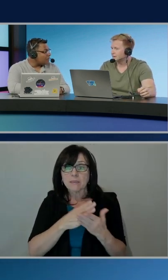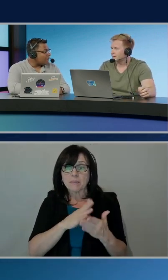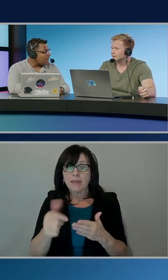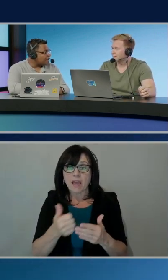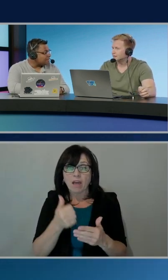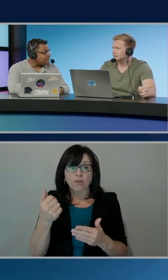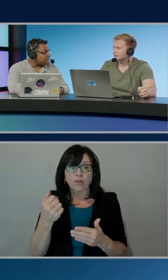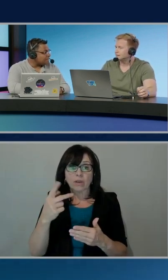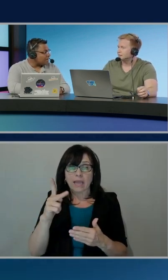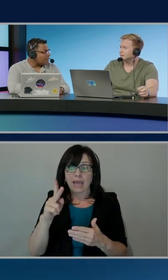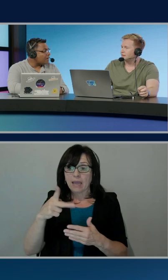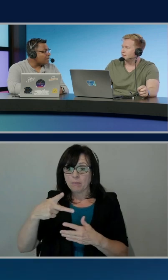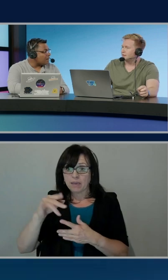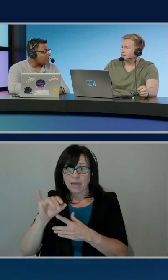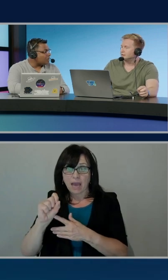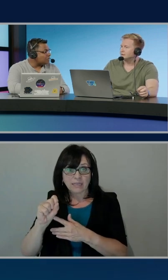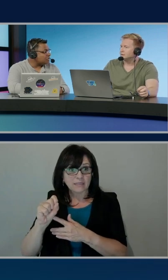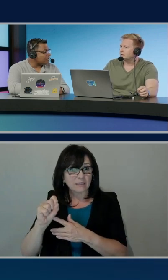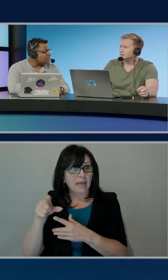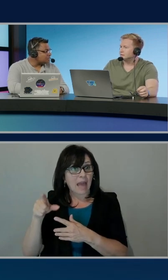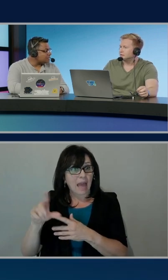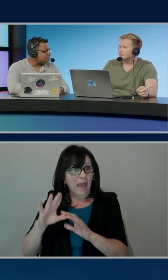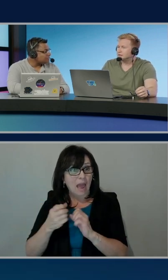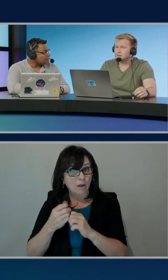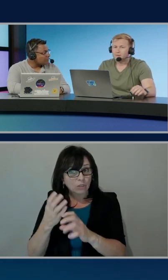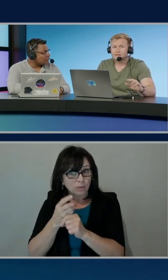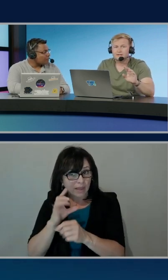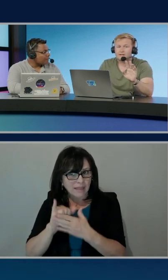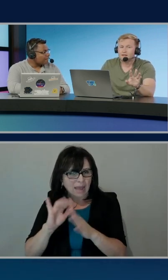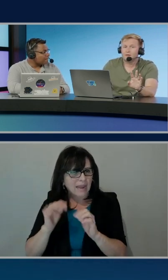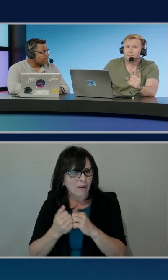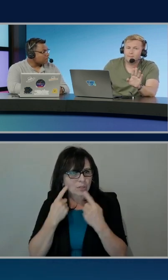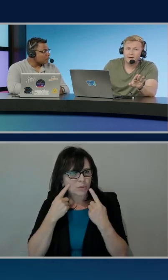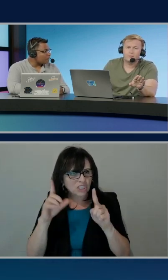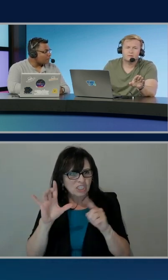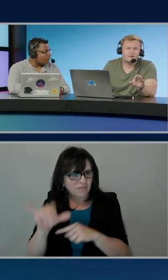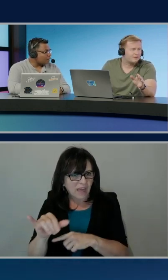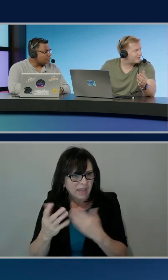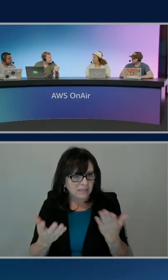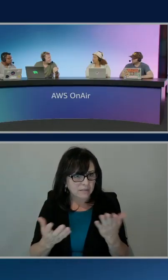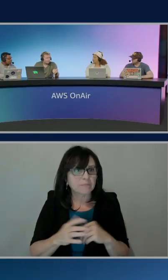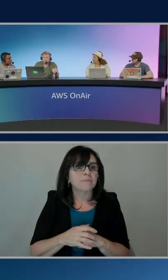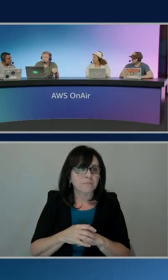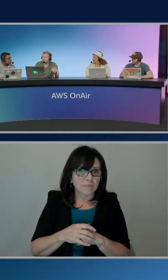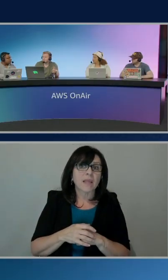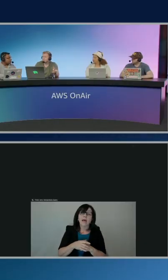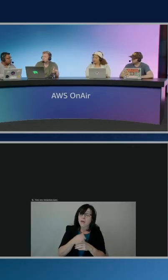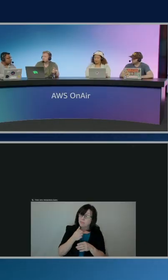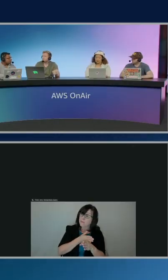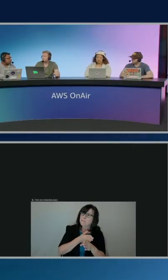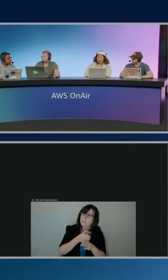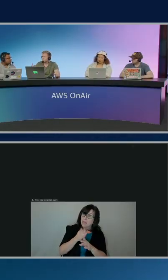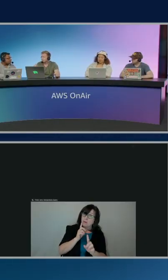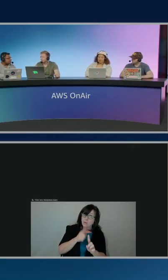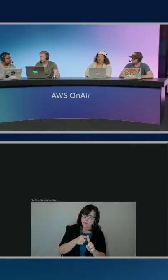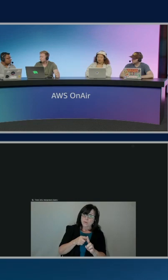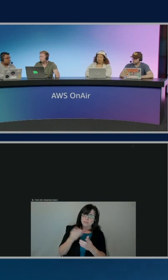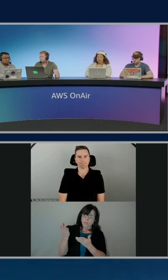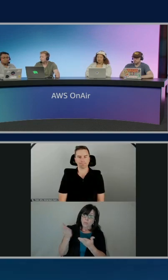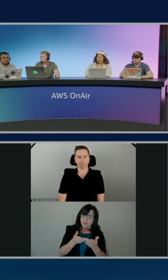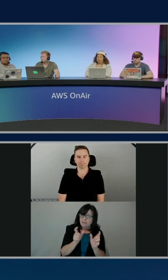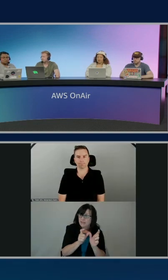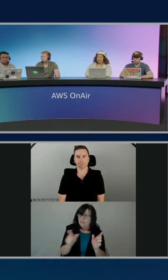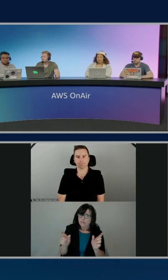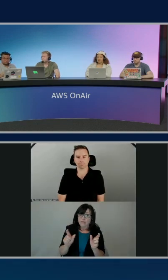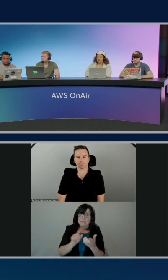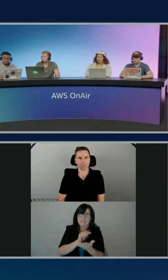behind attaining, Ben, and how did you achieve those? Yeah, well, like I said, the main one was definitely bringing the inference time down, as we mentioned. But actually, if you